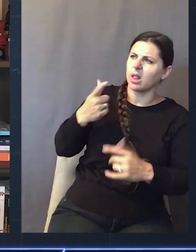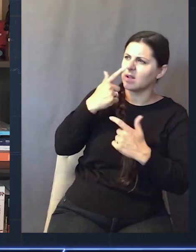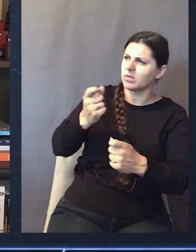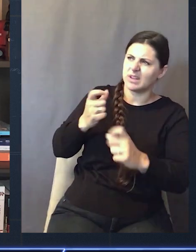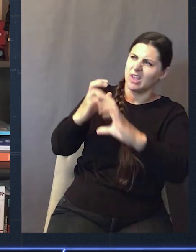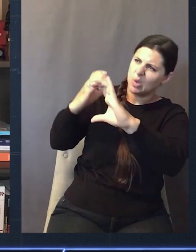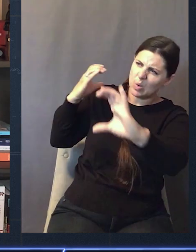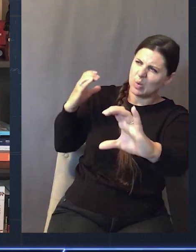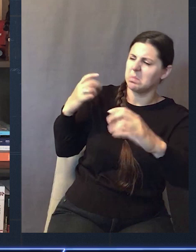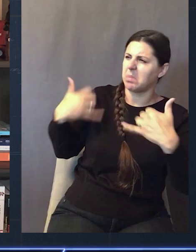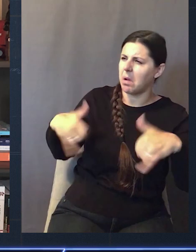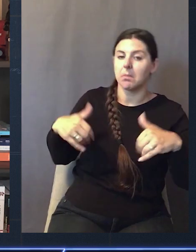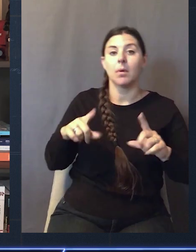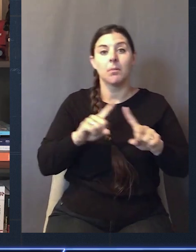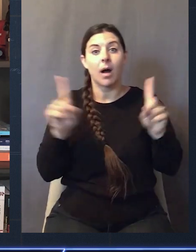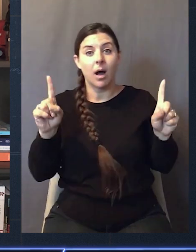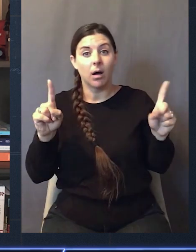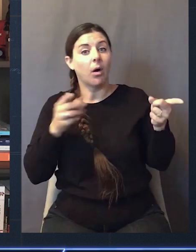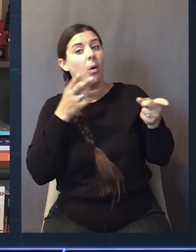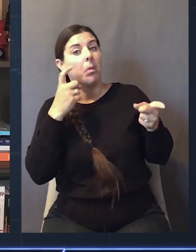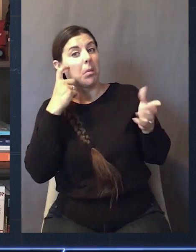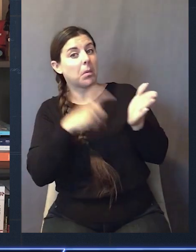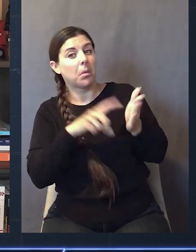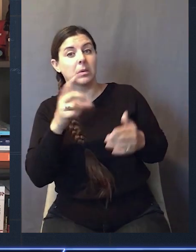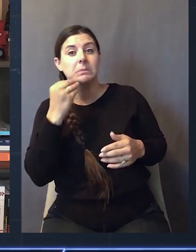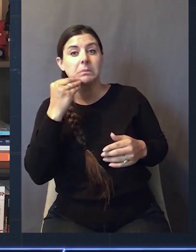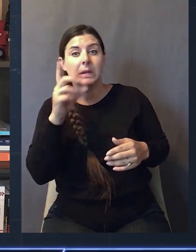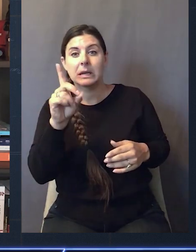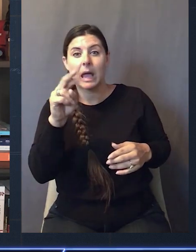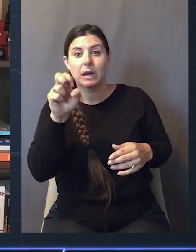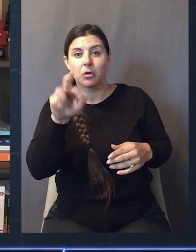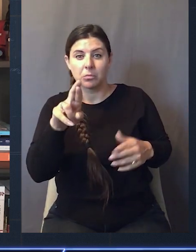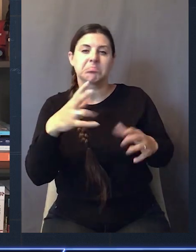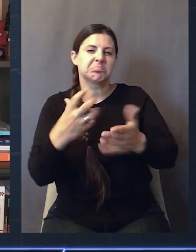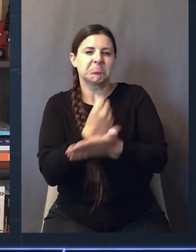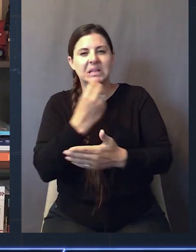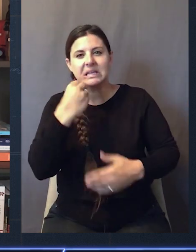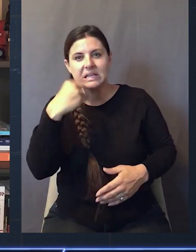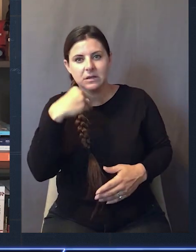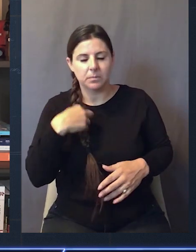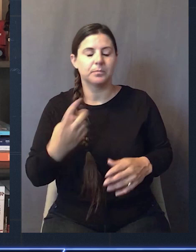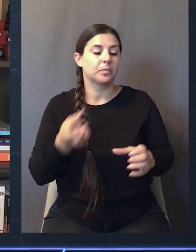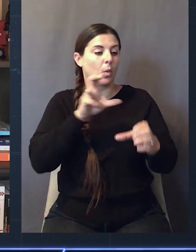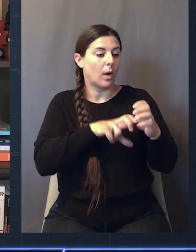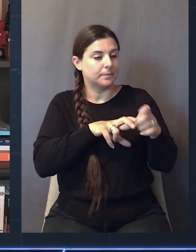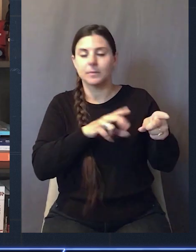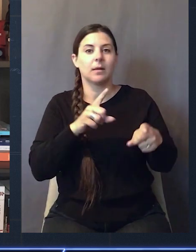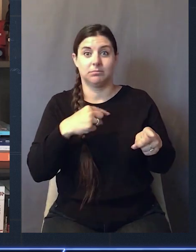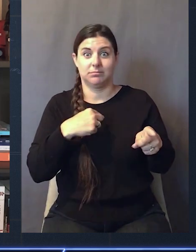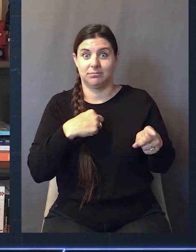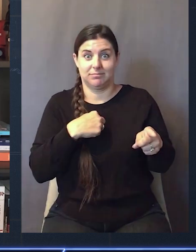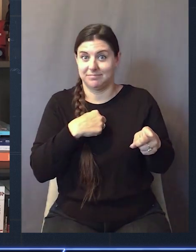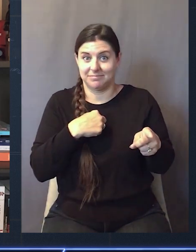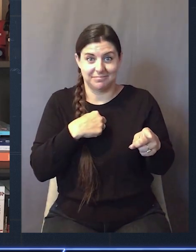it. Kind of going to be a cool little memento of being stuck on the road. But there's a diner there. figure it's time for an